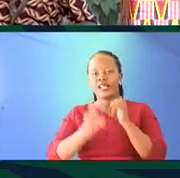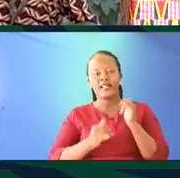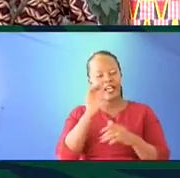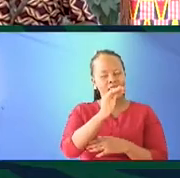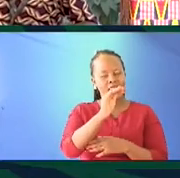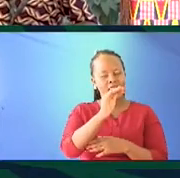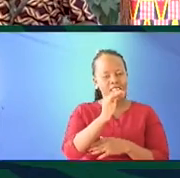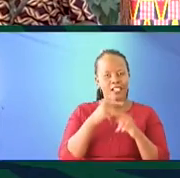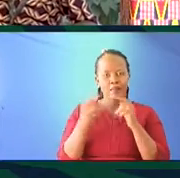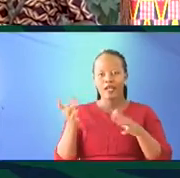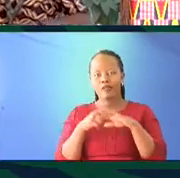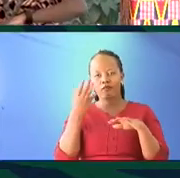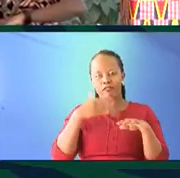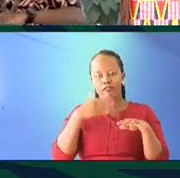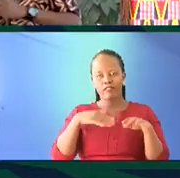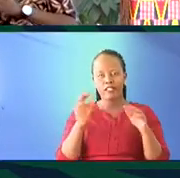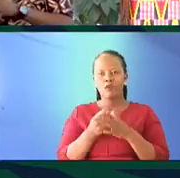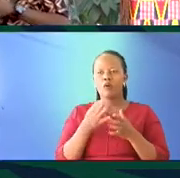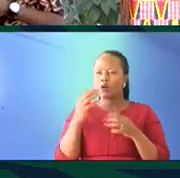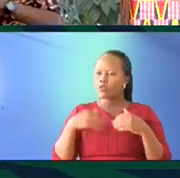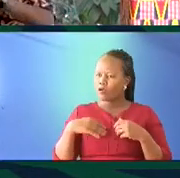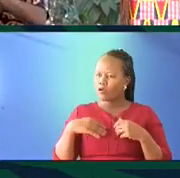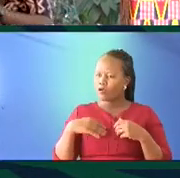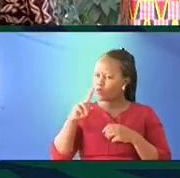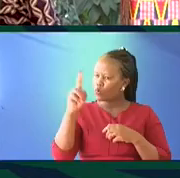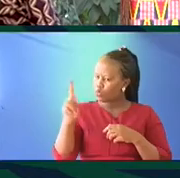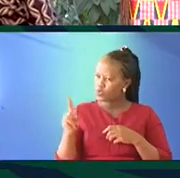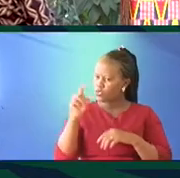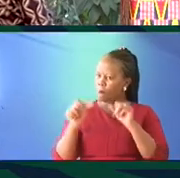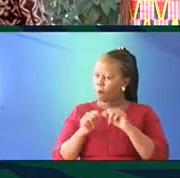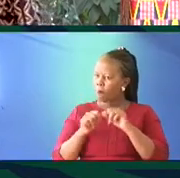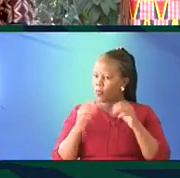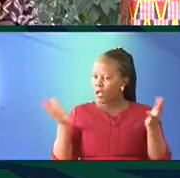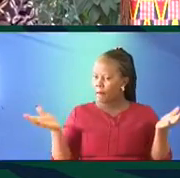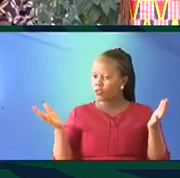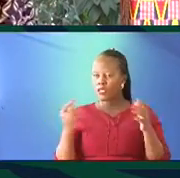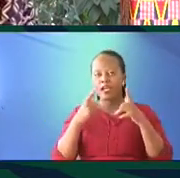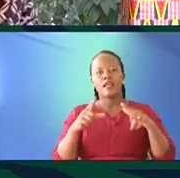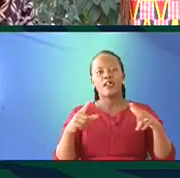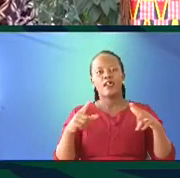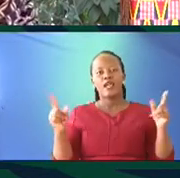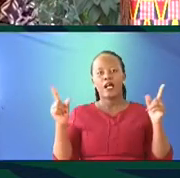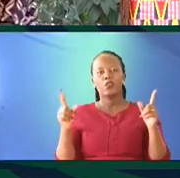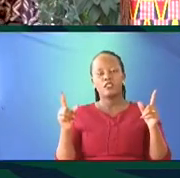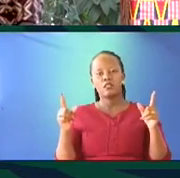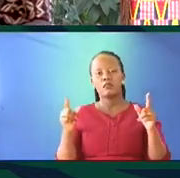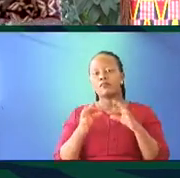you this now, but I know we've run over your time, so I'm going to bring you to the questions. That question of the decade,